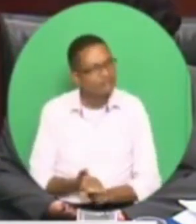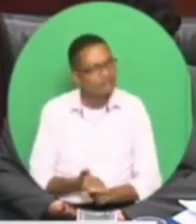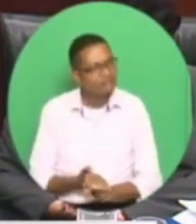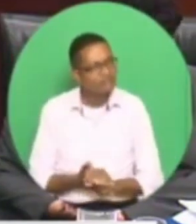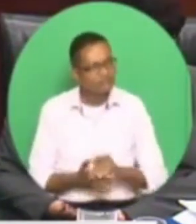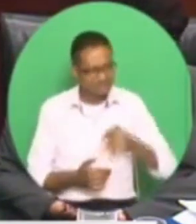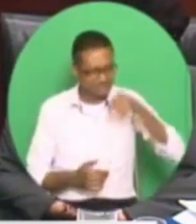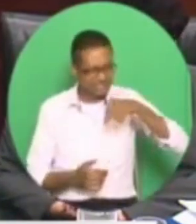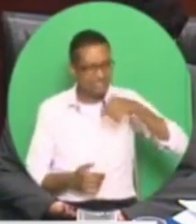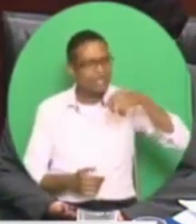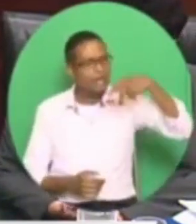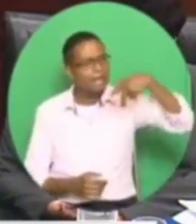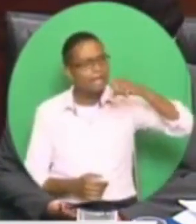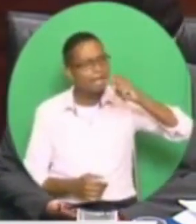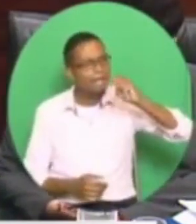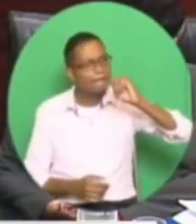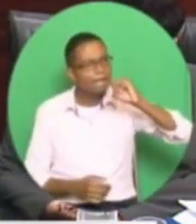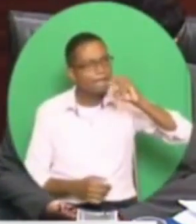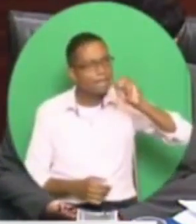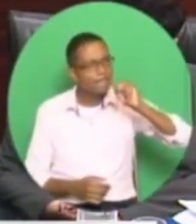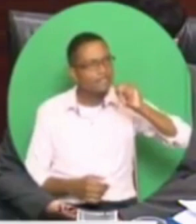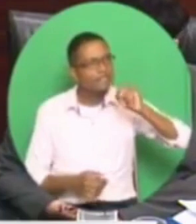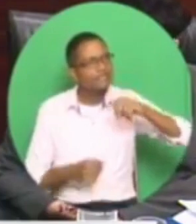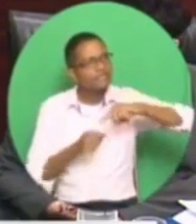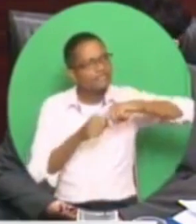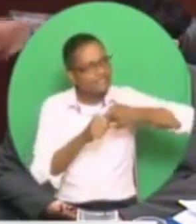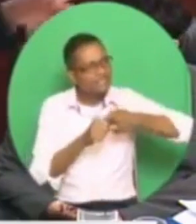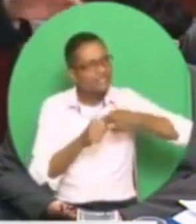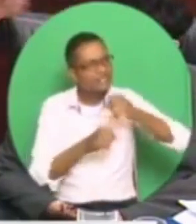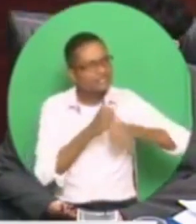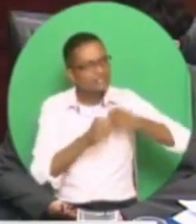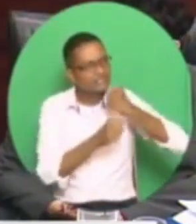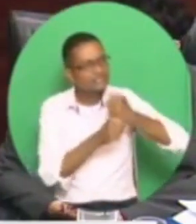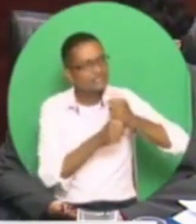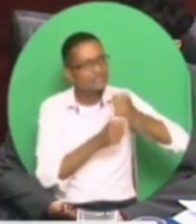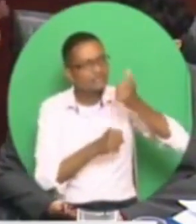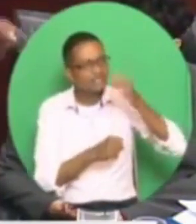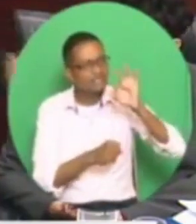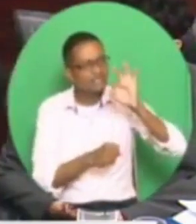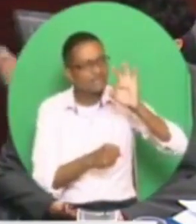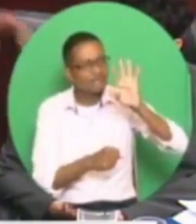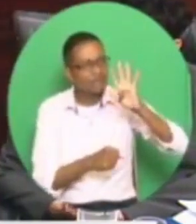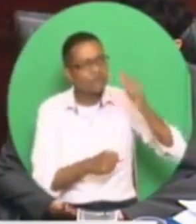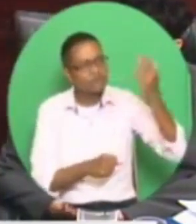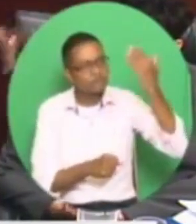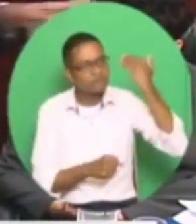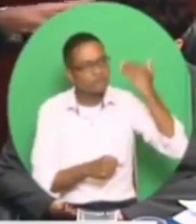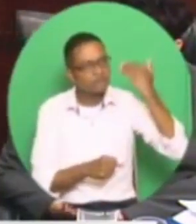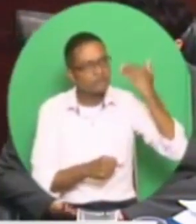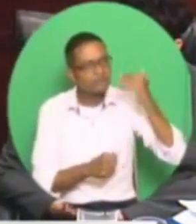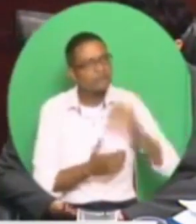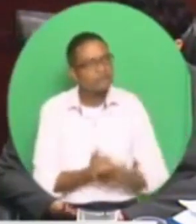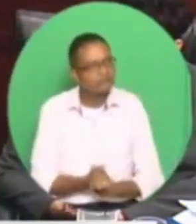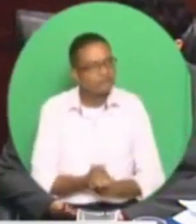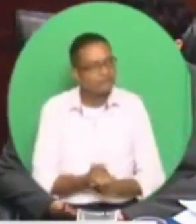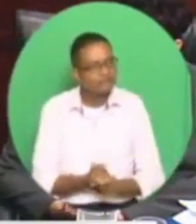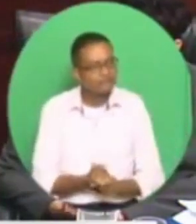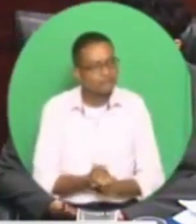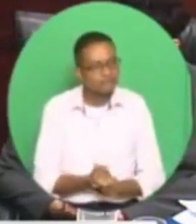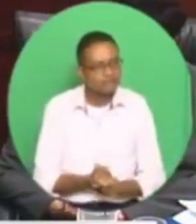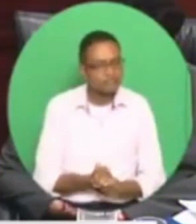1994 under Patrick Manning. This is why the age of retirement, Kuva South, went down in 1994.